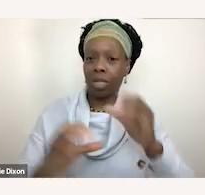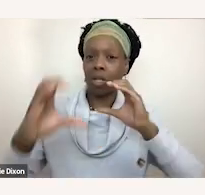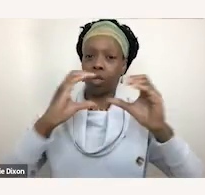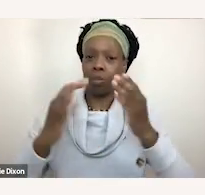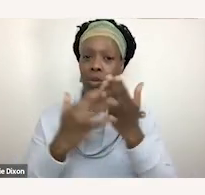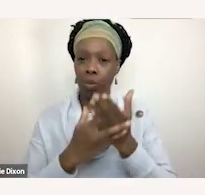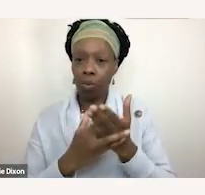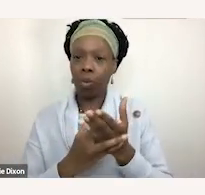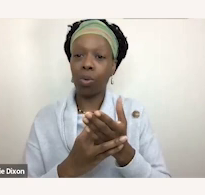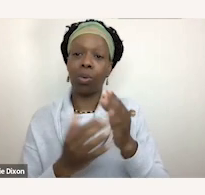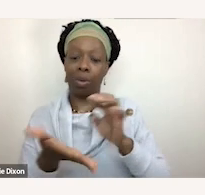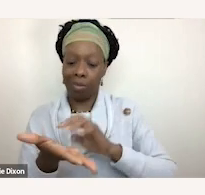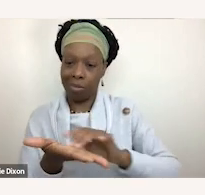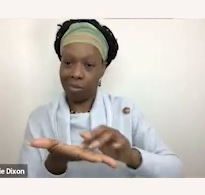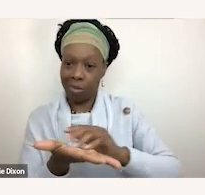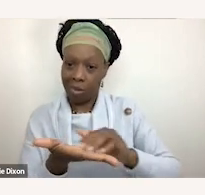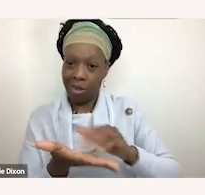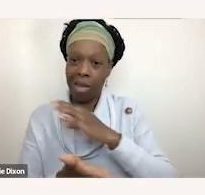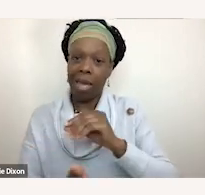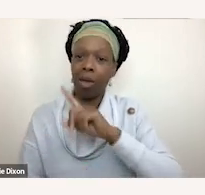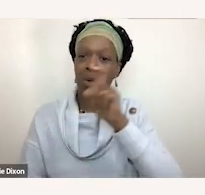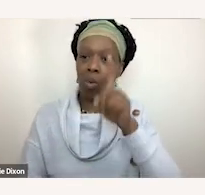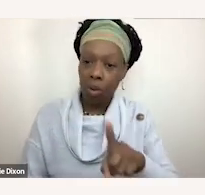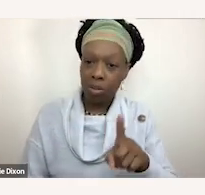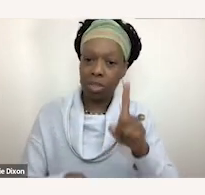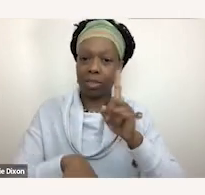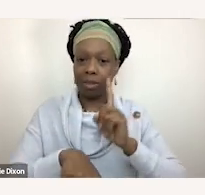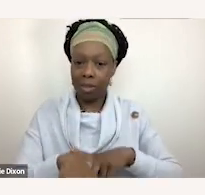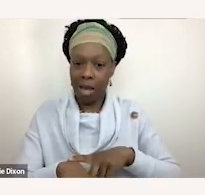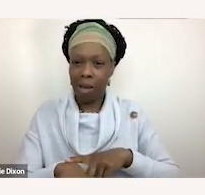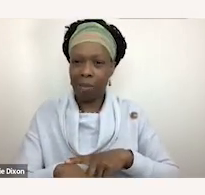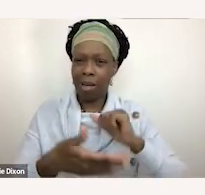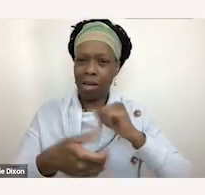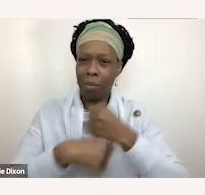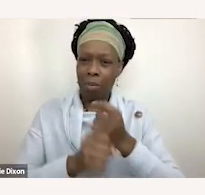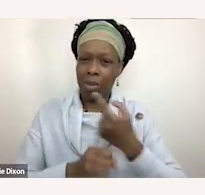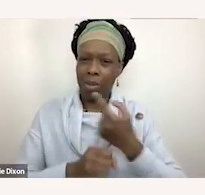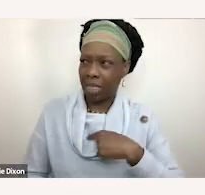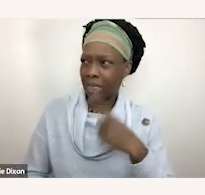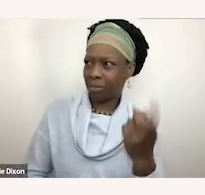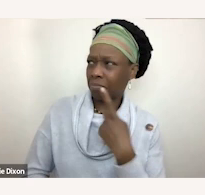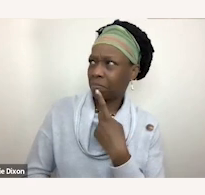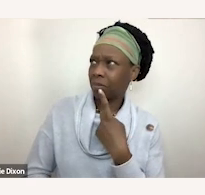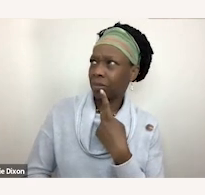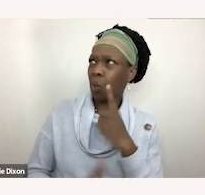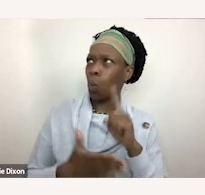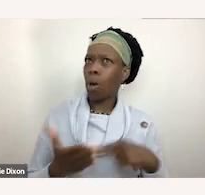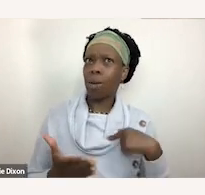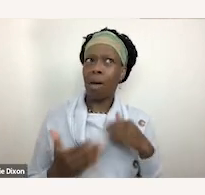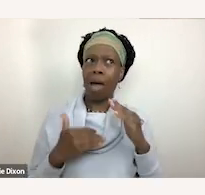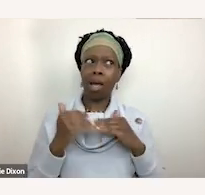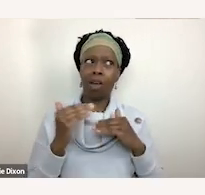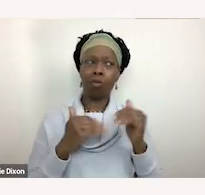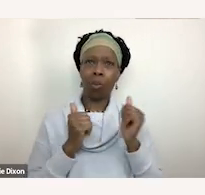braille and question time, it makes us all go, okay, what are we comfortable with in our communication? How can we expand